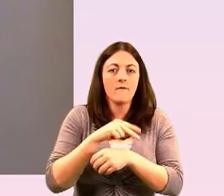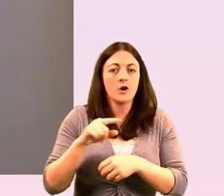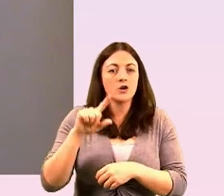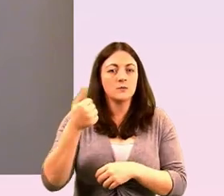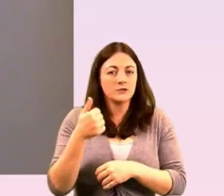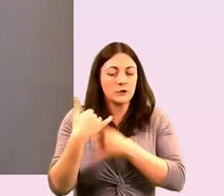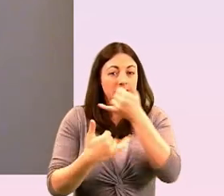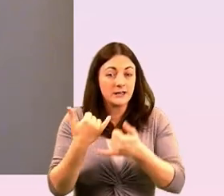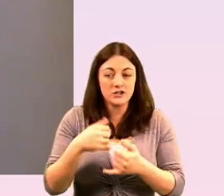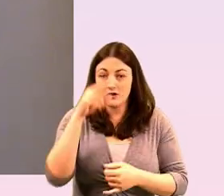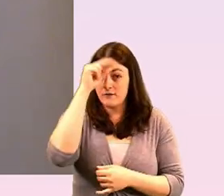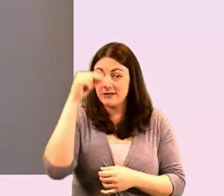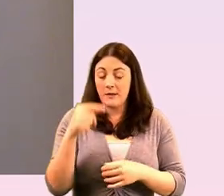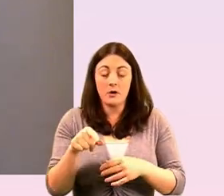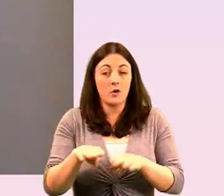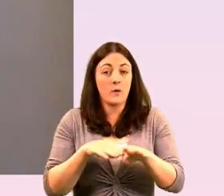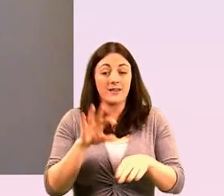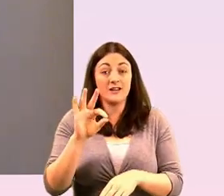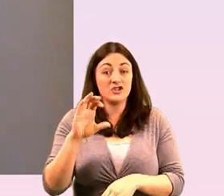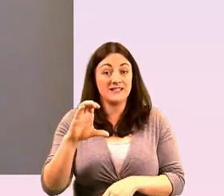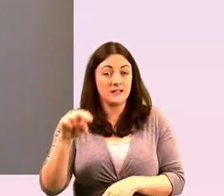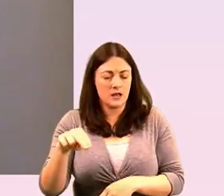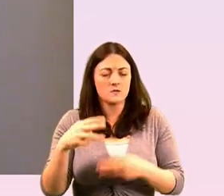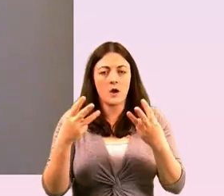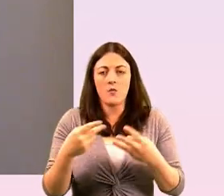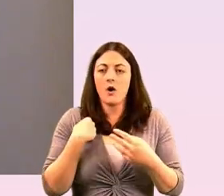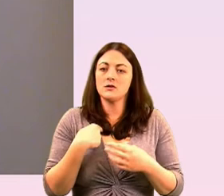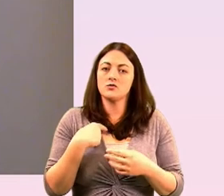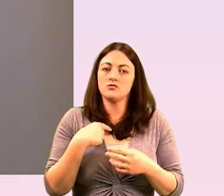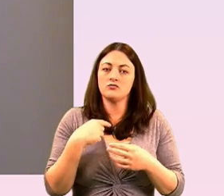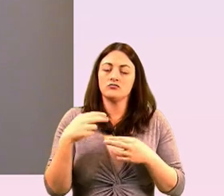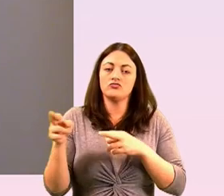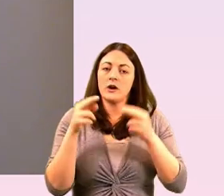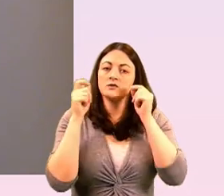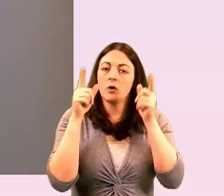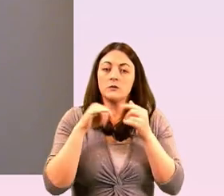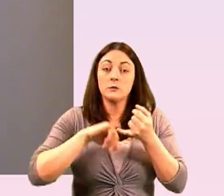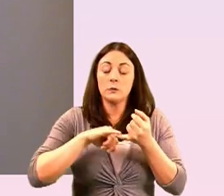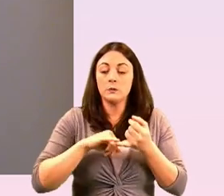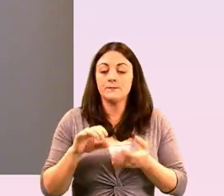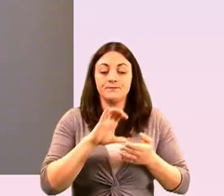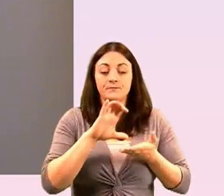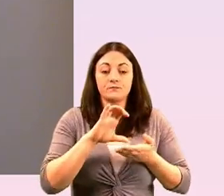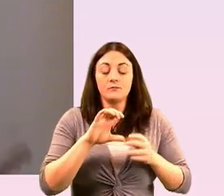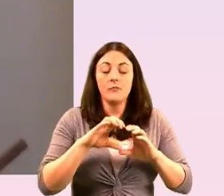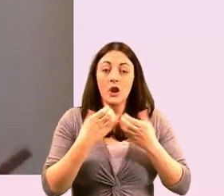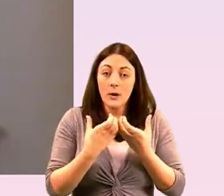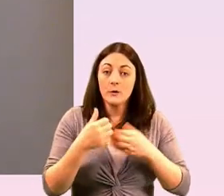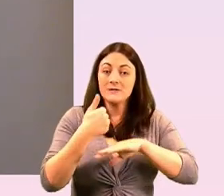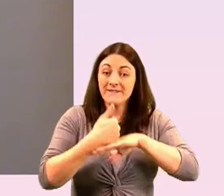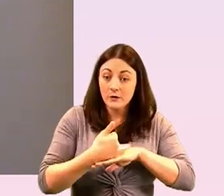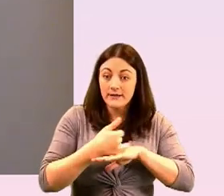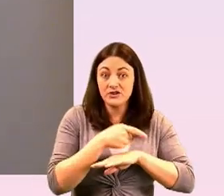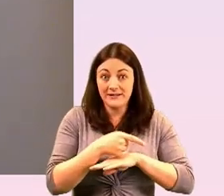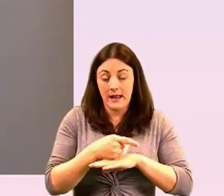to gcn and in fact i just wanted to shout out um community foundation enabled gcn to celebrate its 30th